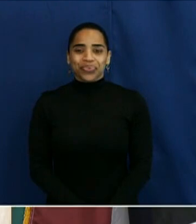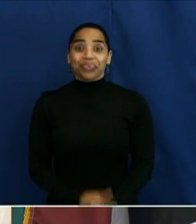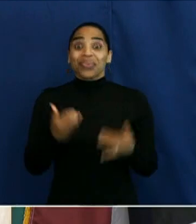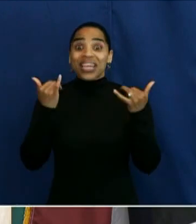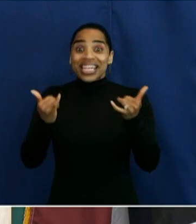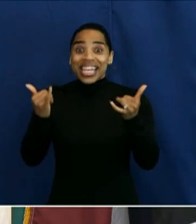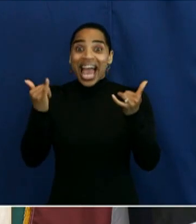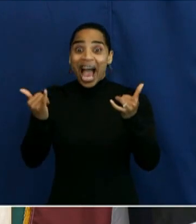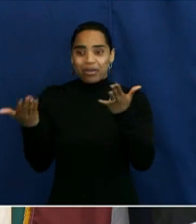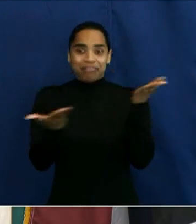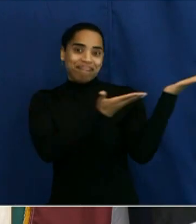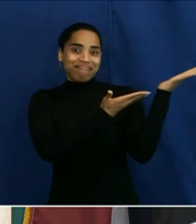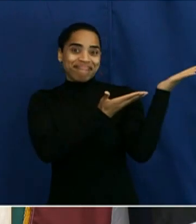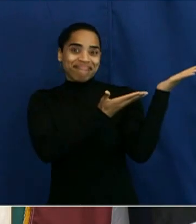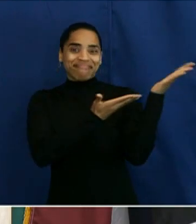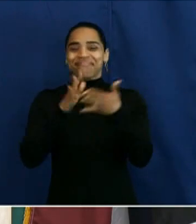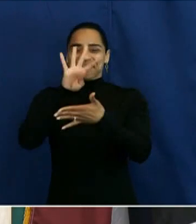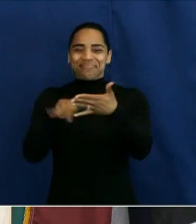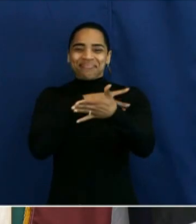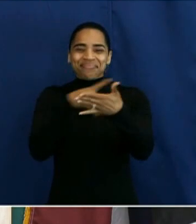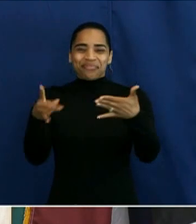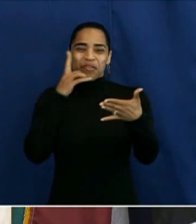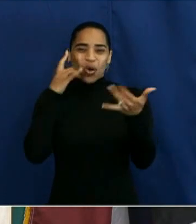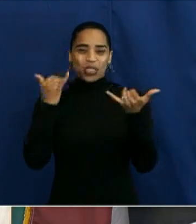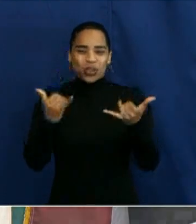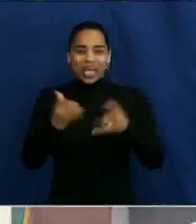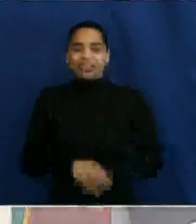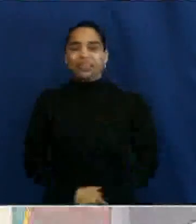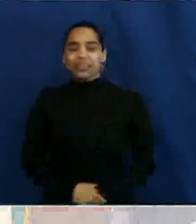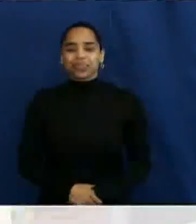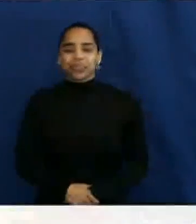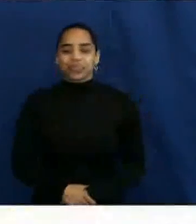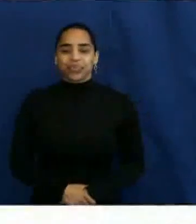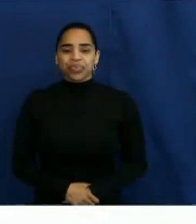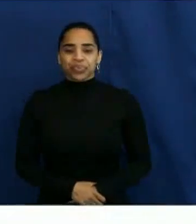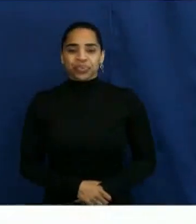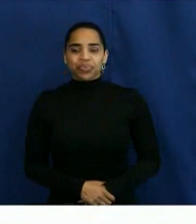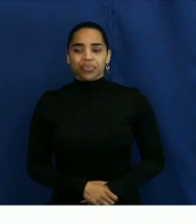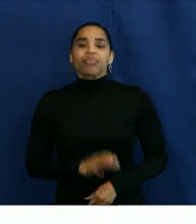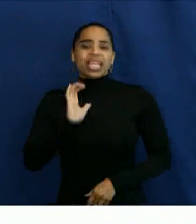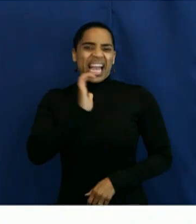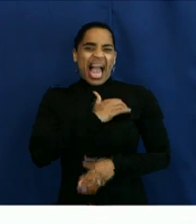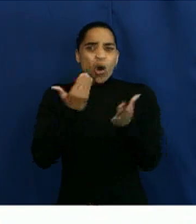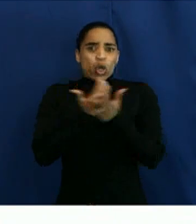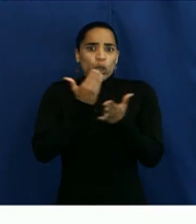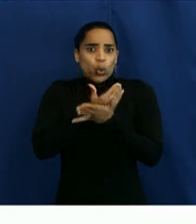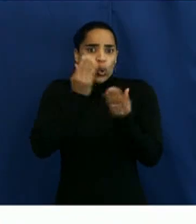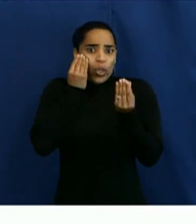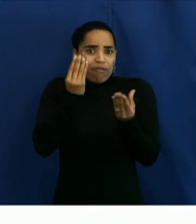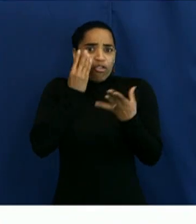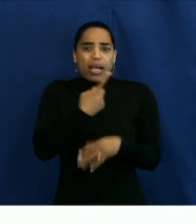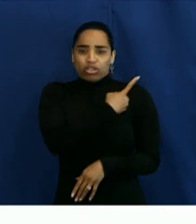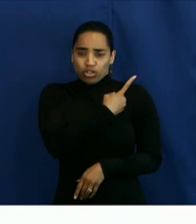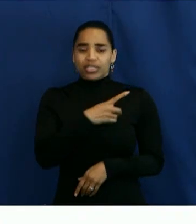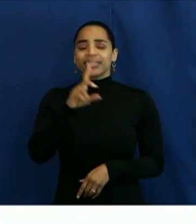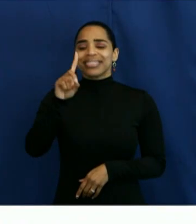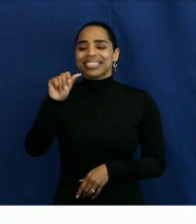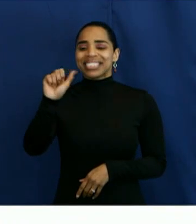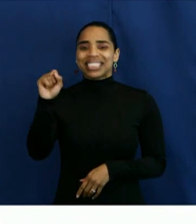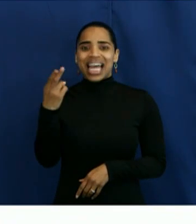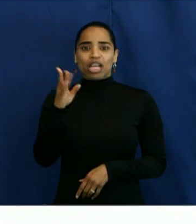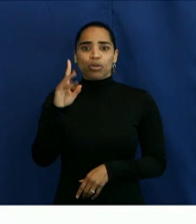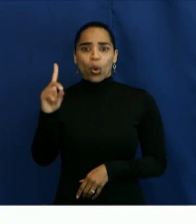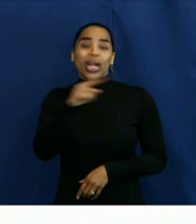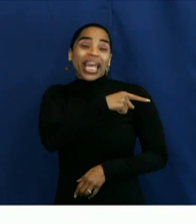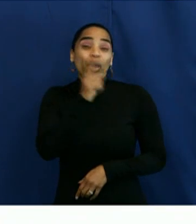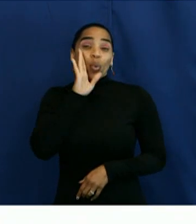With that, let's jump into our charts for today. The first one you see, this is just the revised dashboard. This should be live in a few